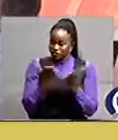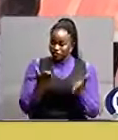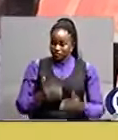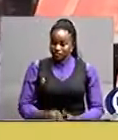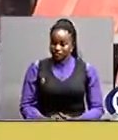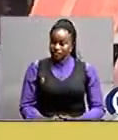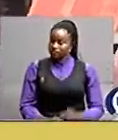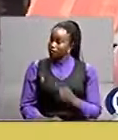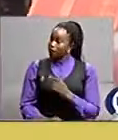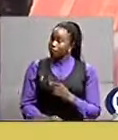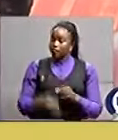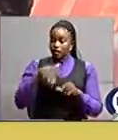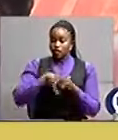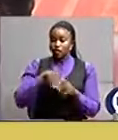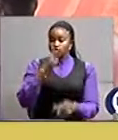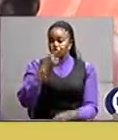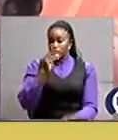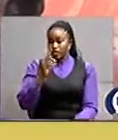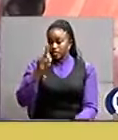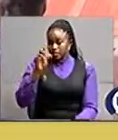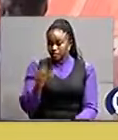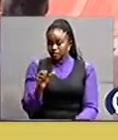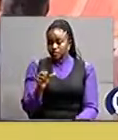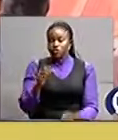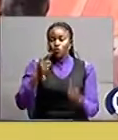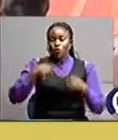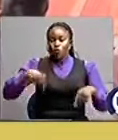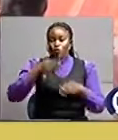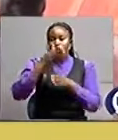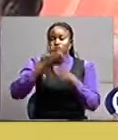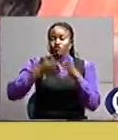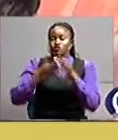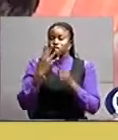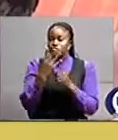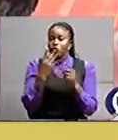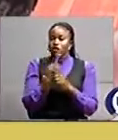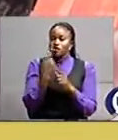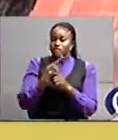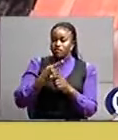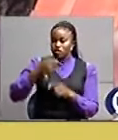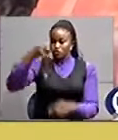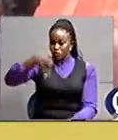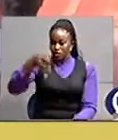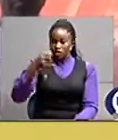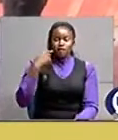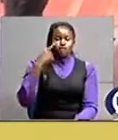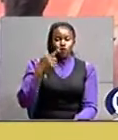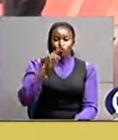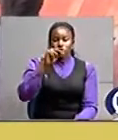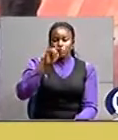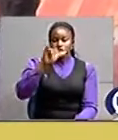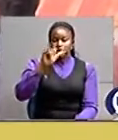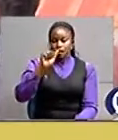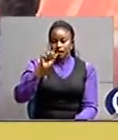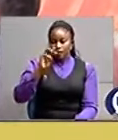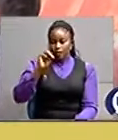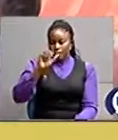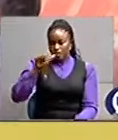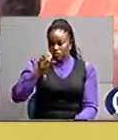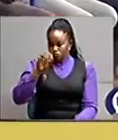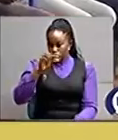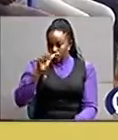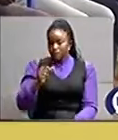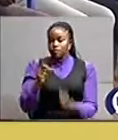we built for stands of pit latrine on yamasoga prime school to improve the sanitation of the pupils and